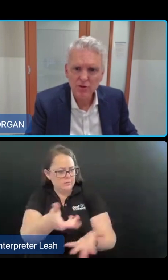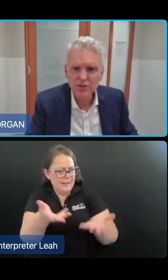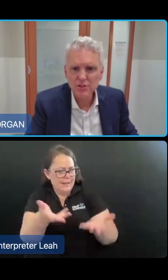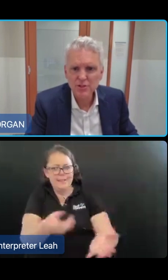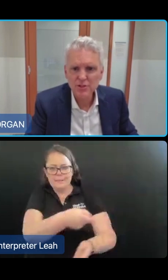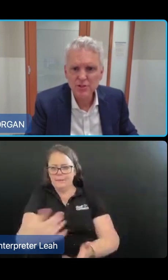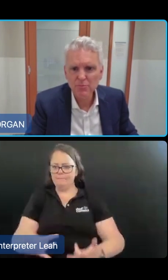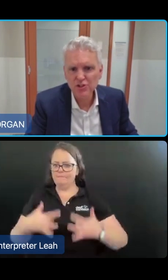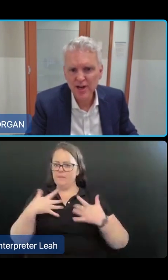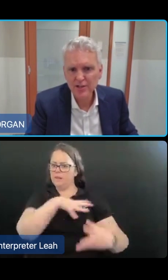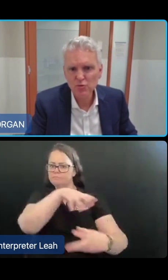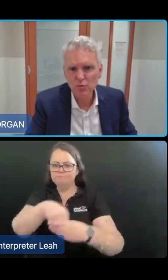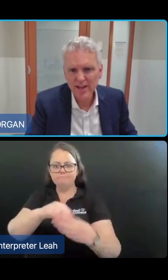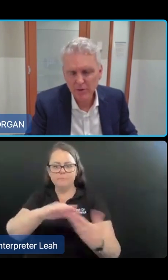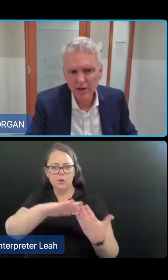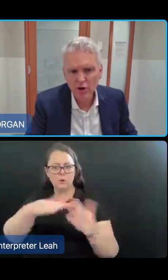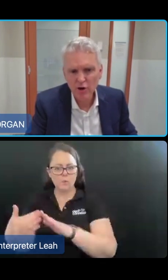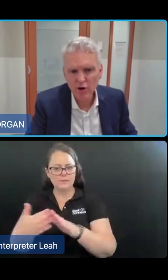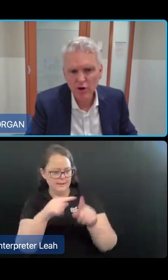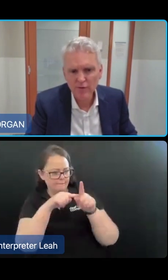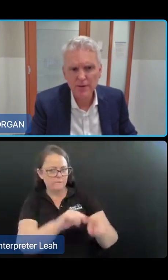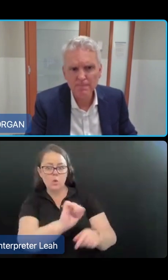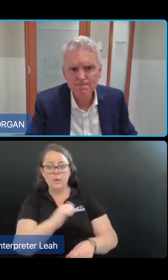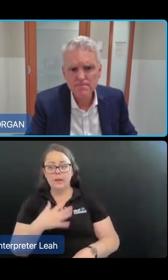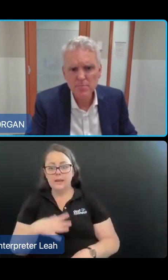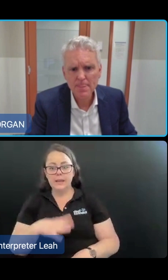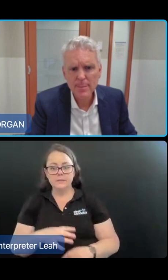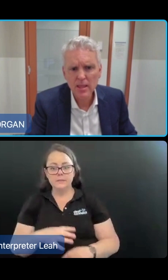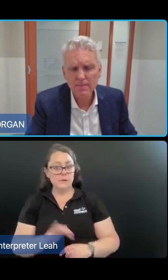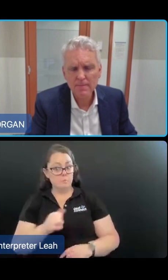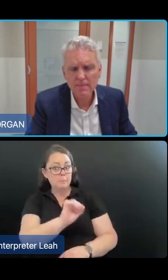responds as people's needs change without being overly complicated.